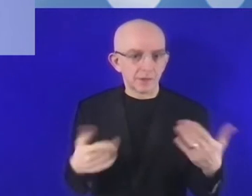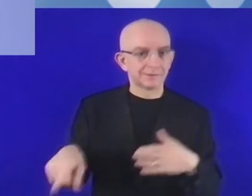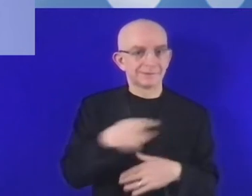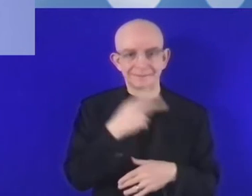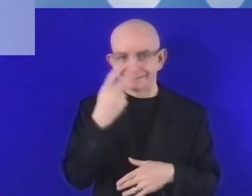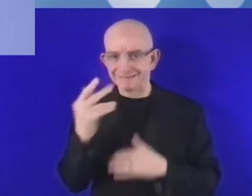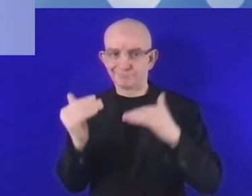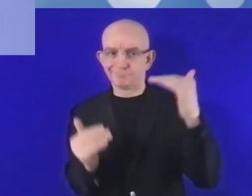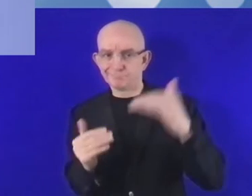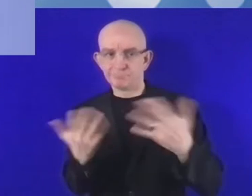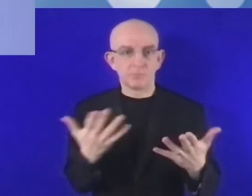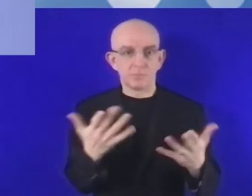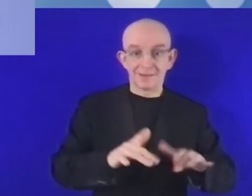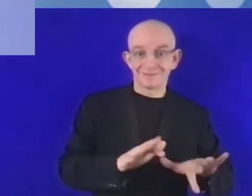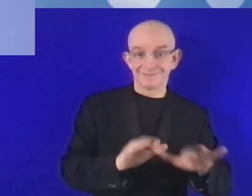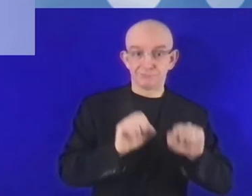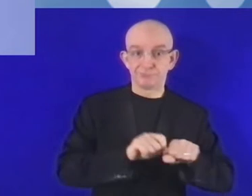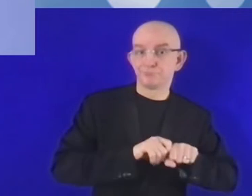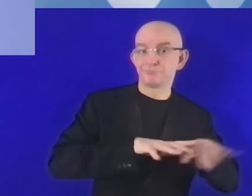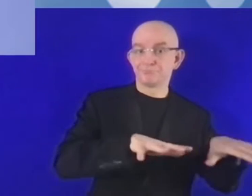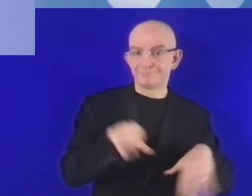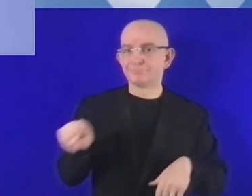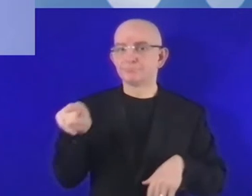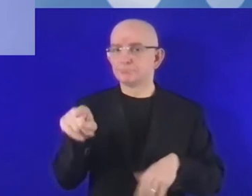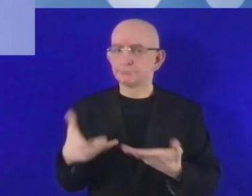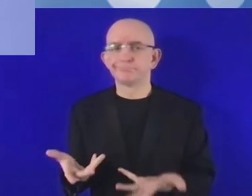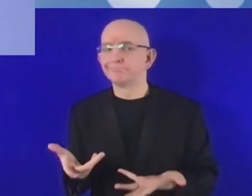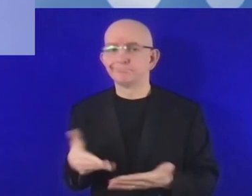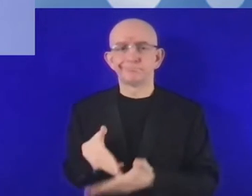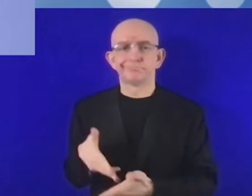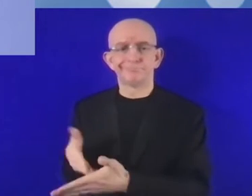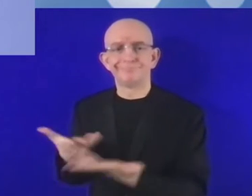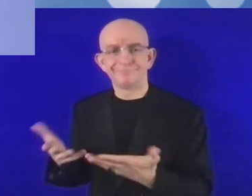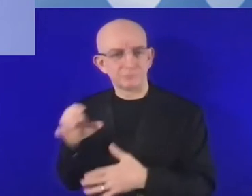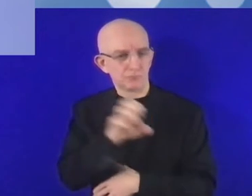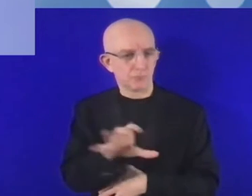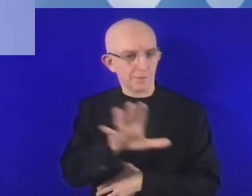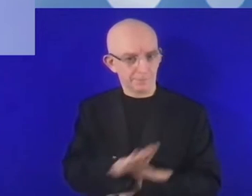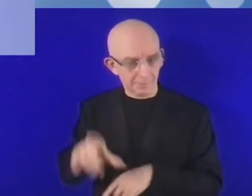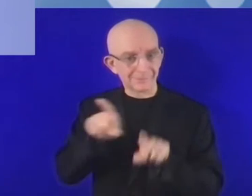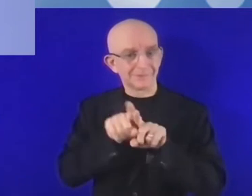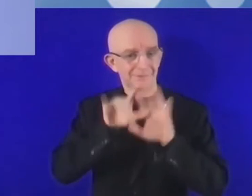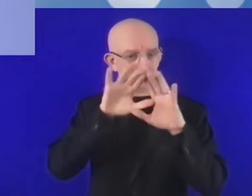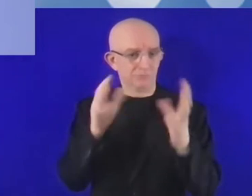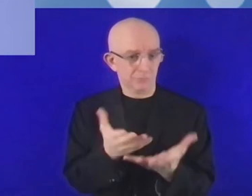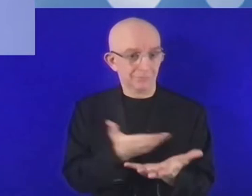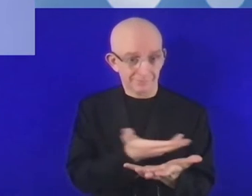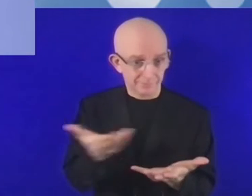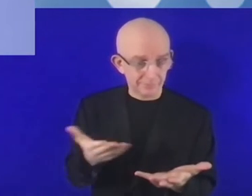perspective of these issues. Yet many of patterns can be easily found